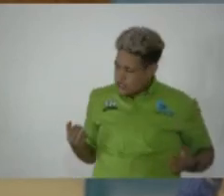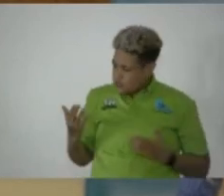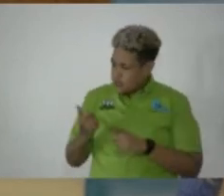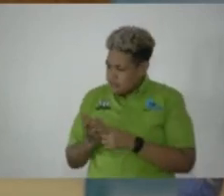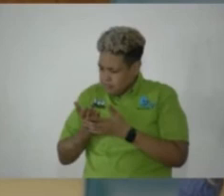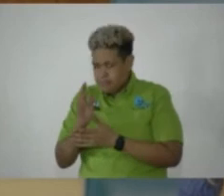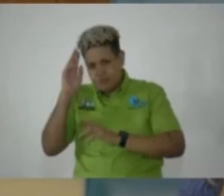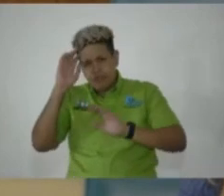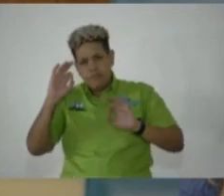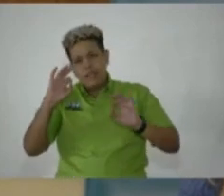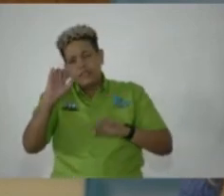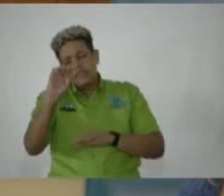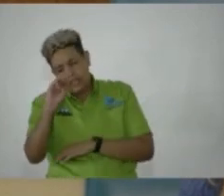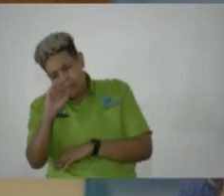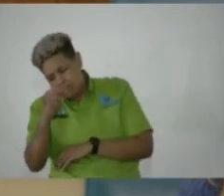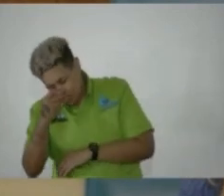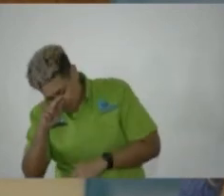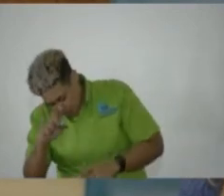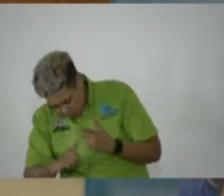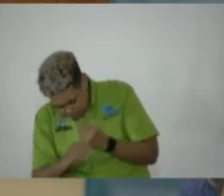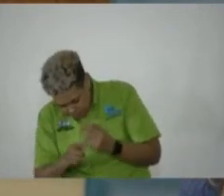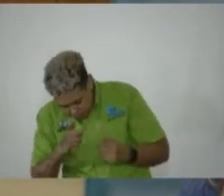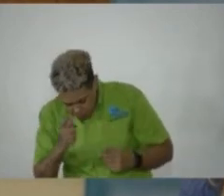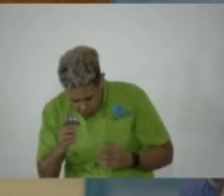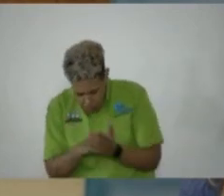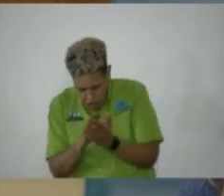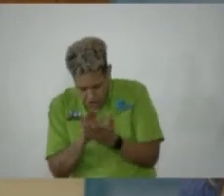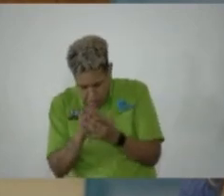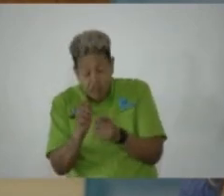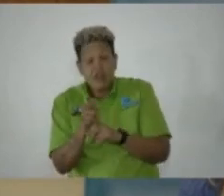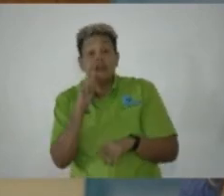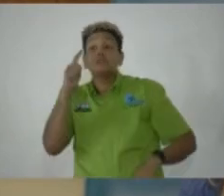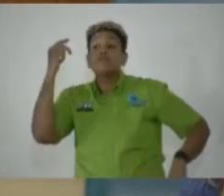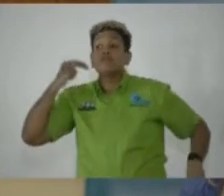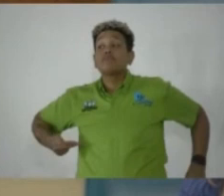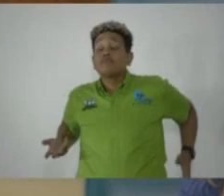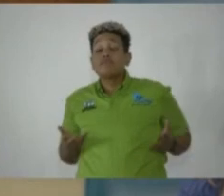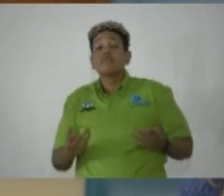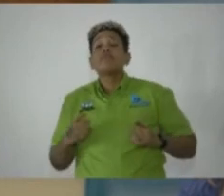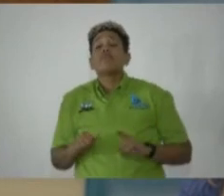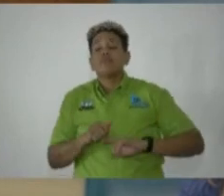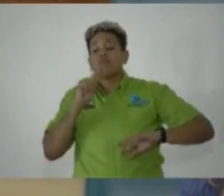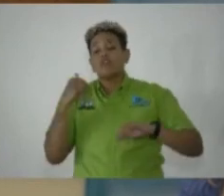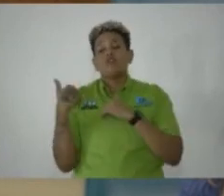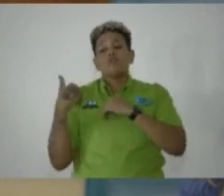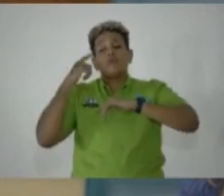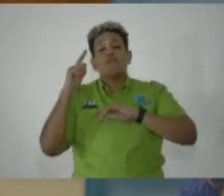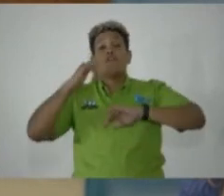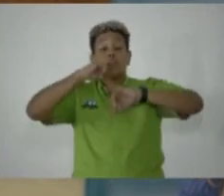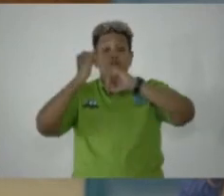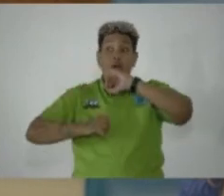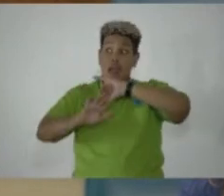the right excellent Samuel Sharp, who has been recorded in the annals of history as responsible for the final